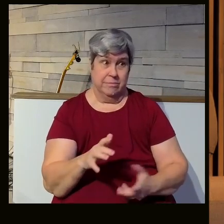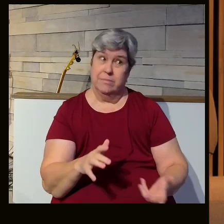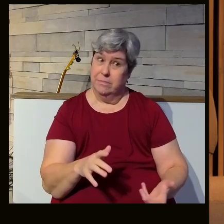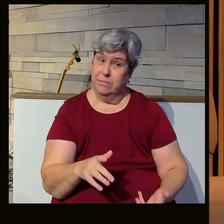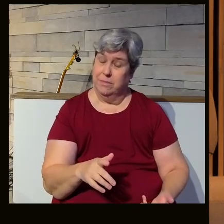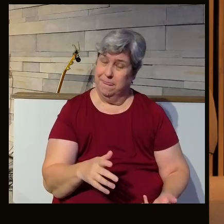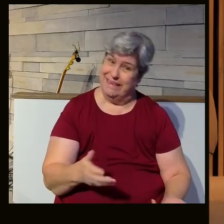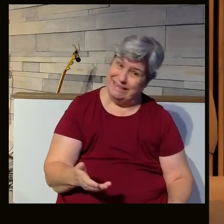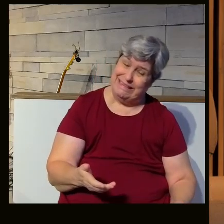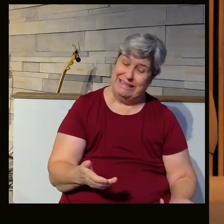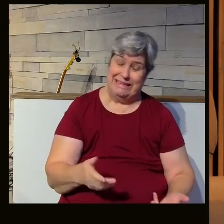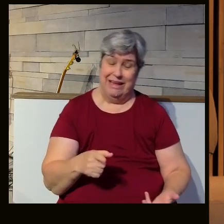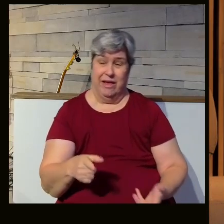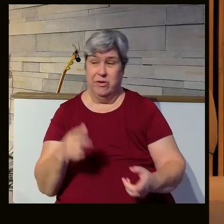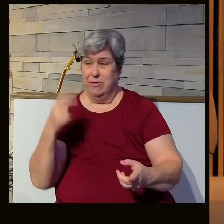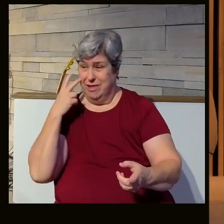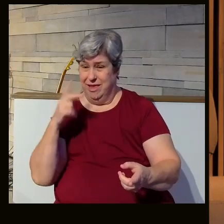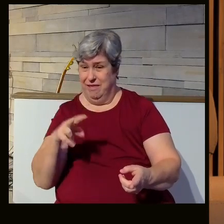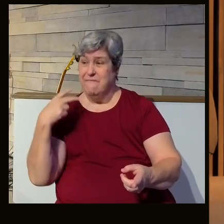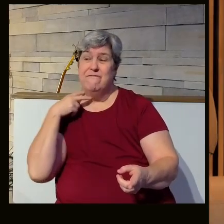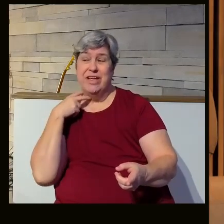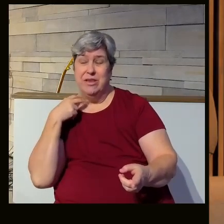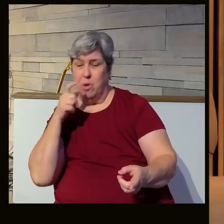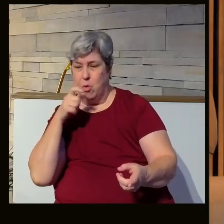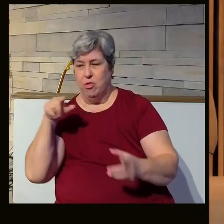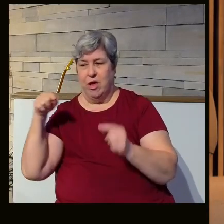You feel compassion for their victims' families and their victims.